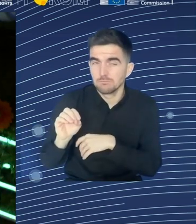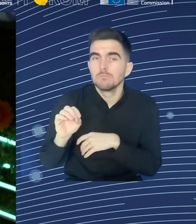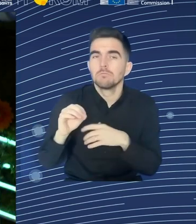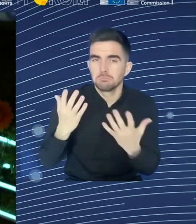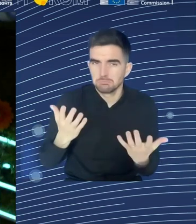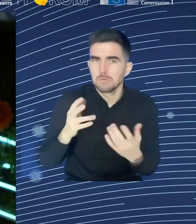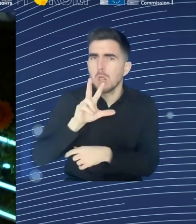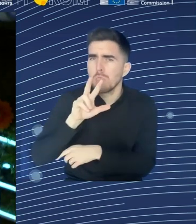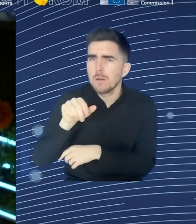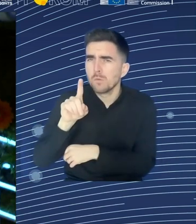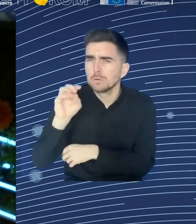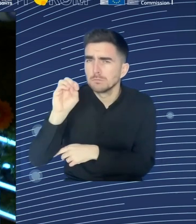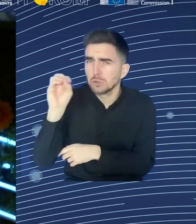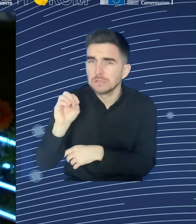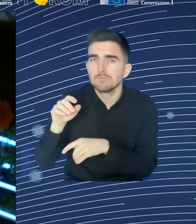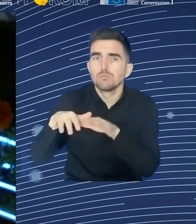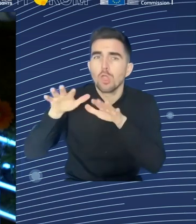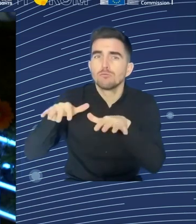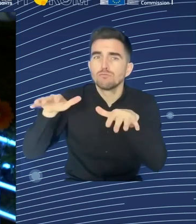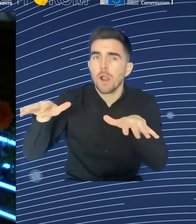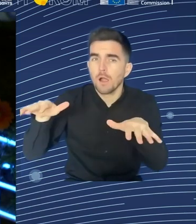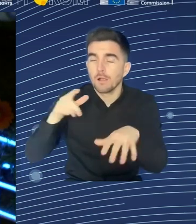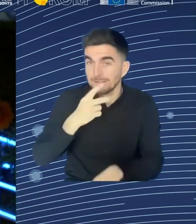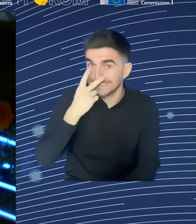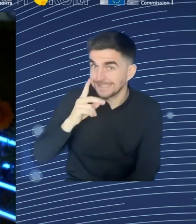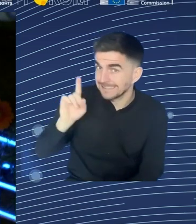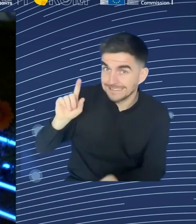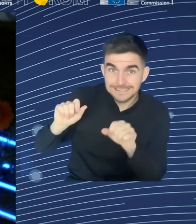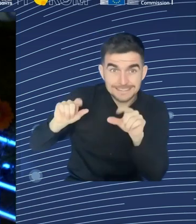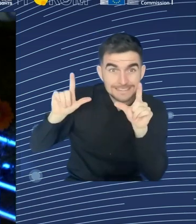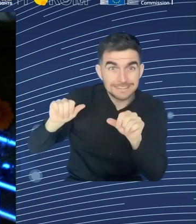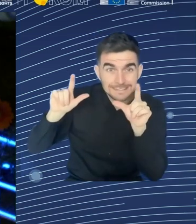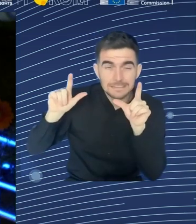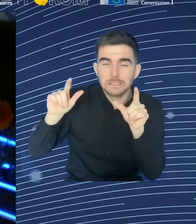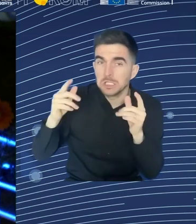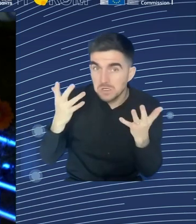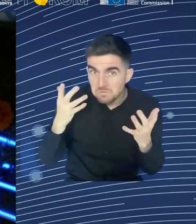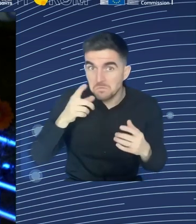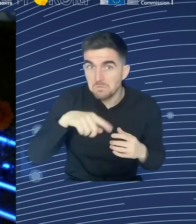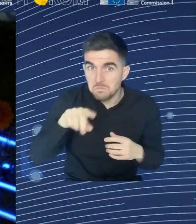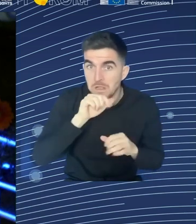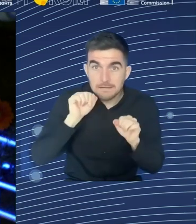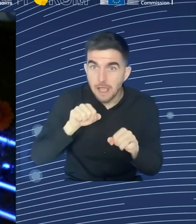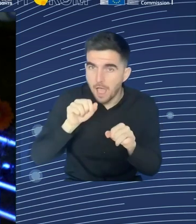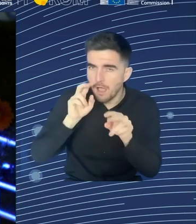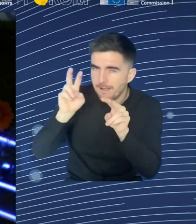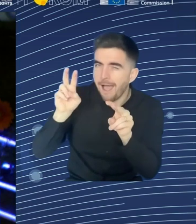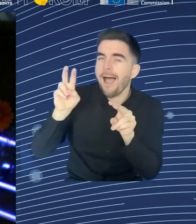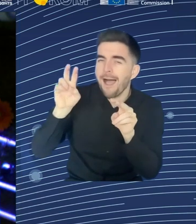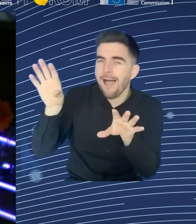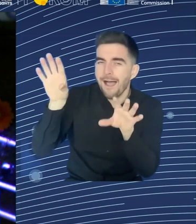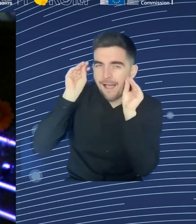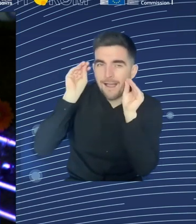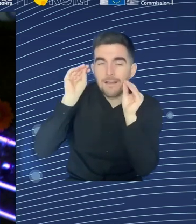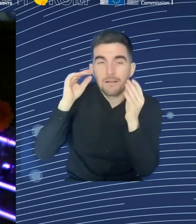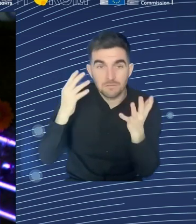differences when it comes to vacancy rates between different member states. And on the other right-hand side of